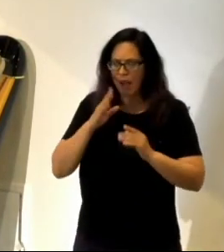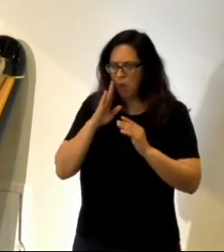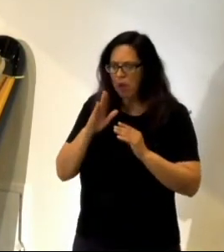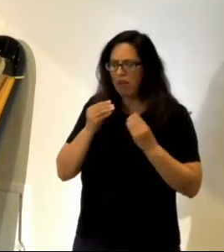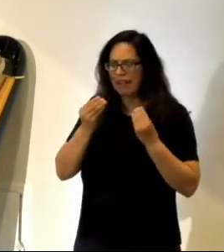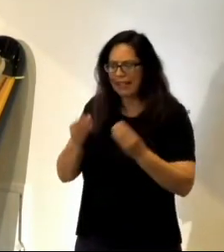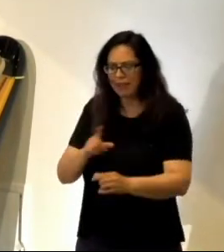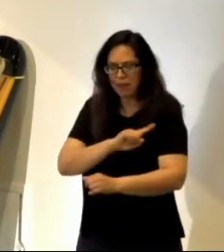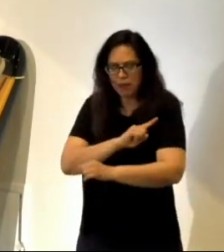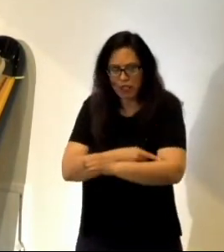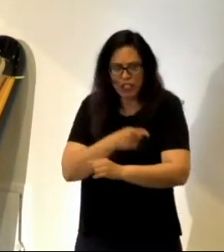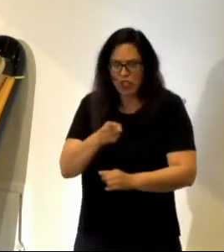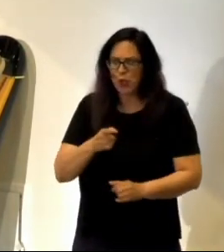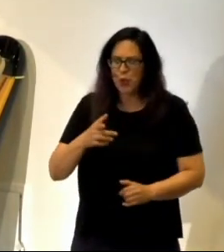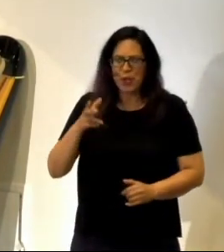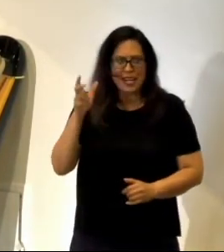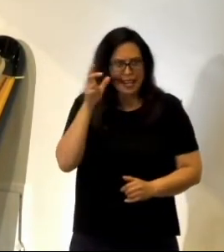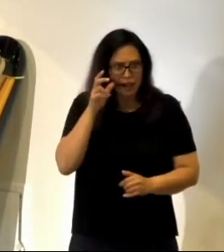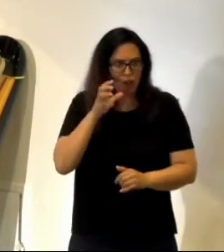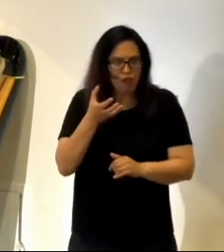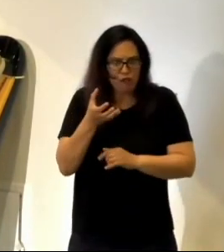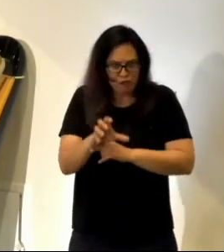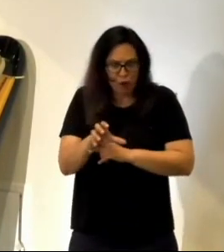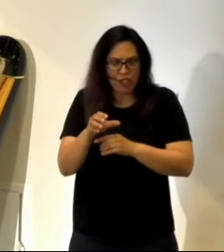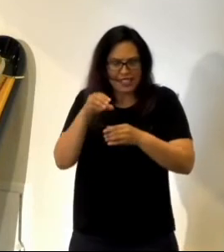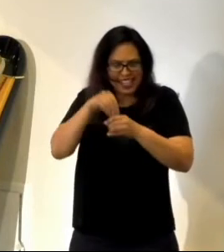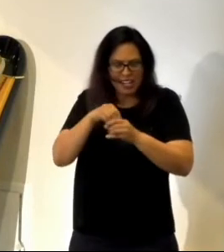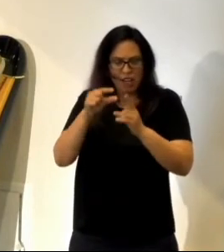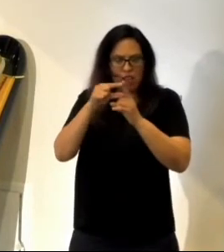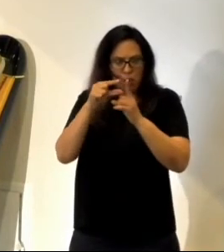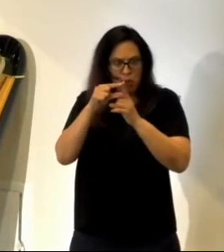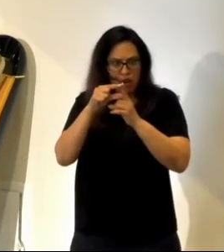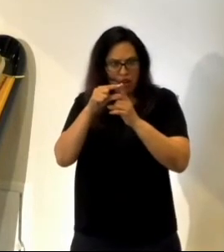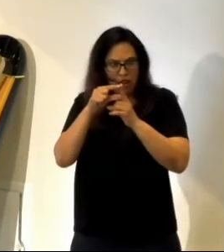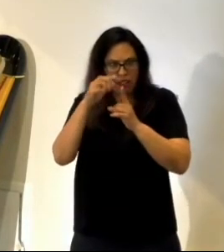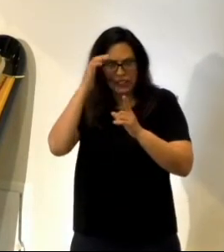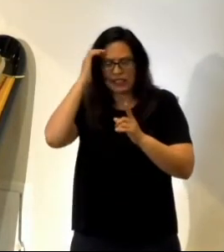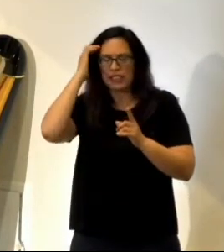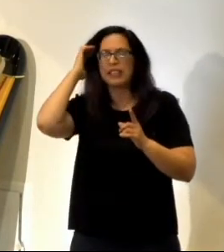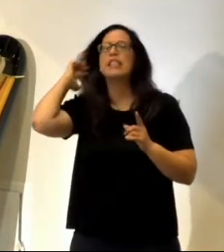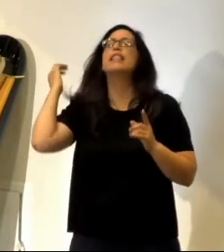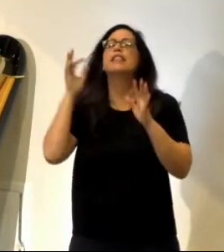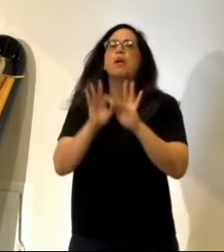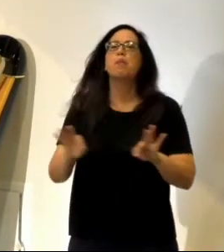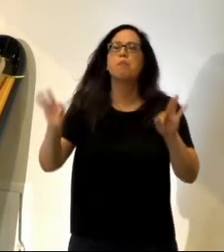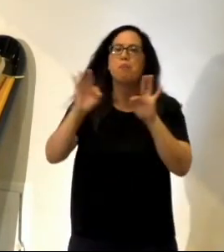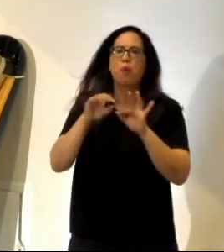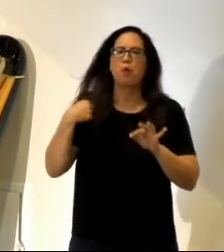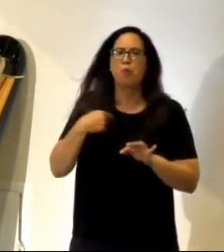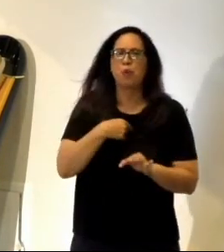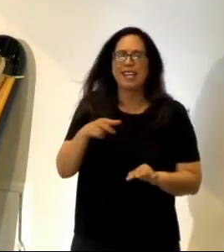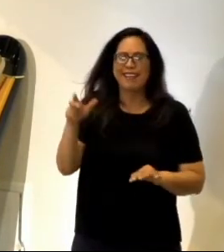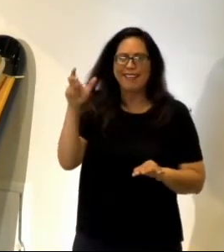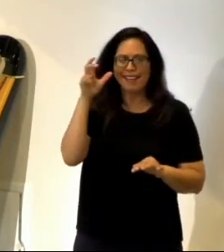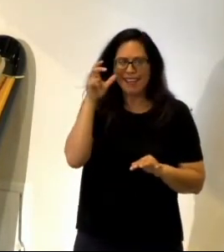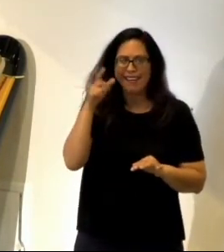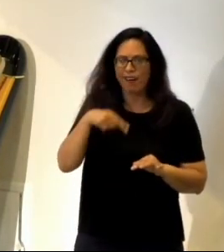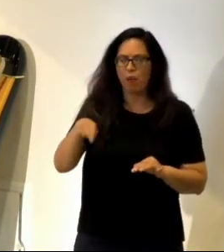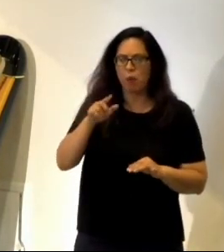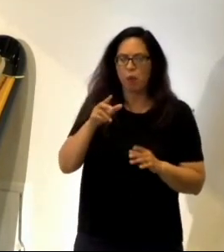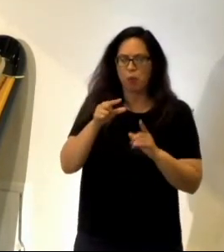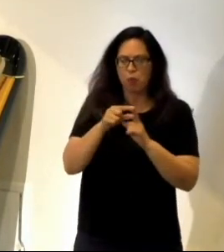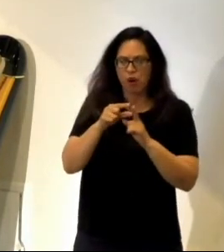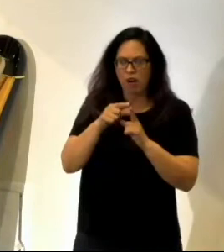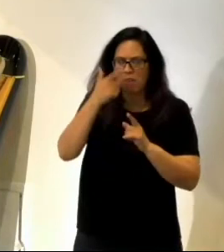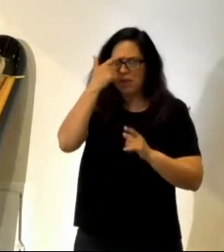force of those words? But listen, it's important that we hear those words because he